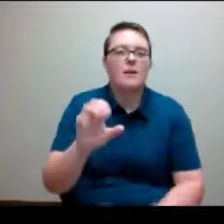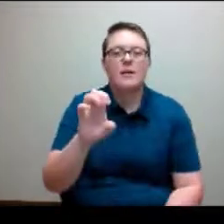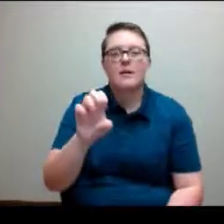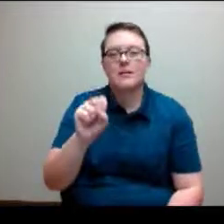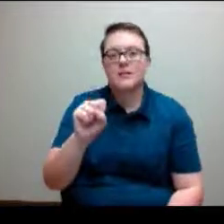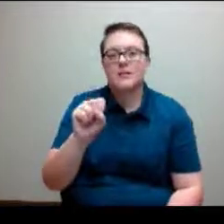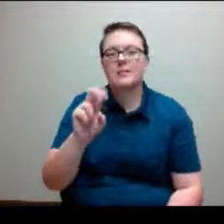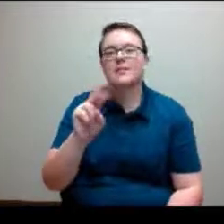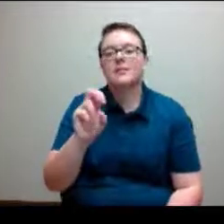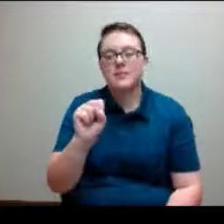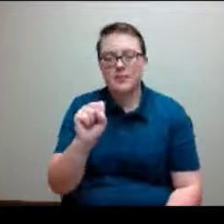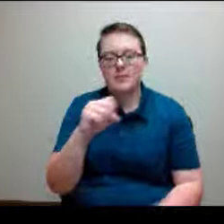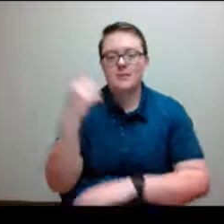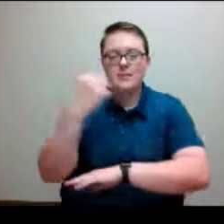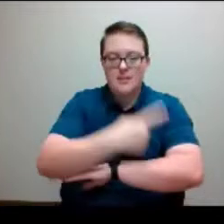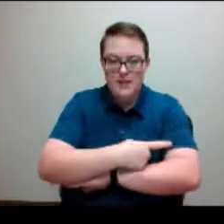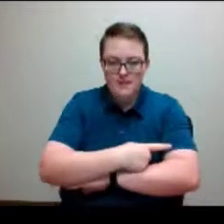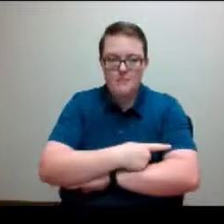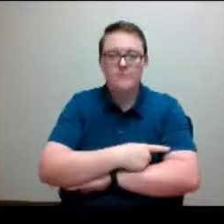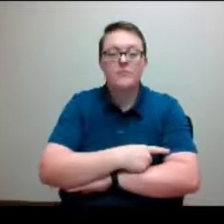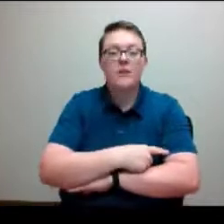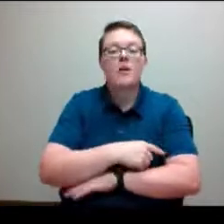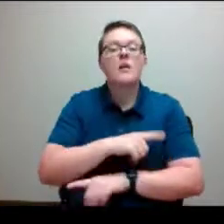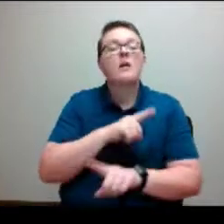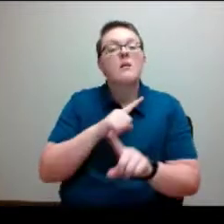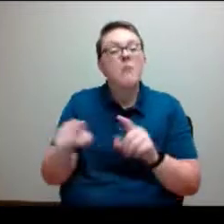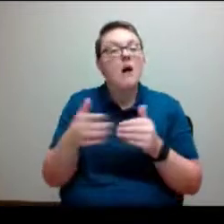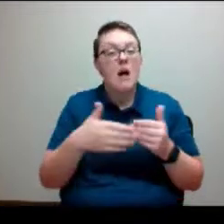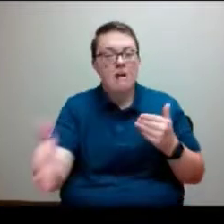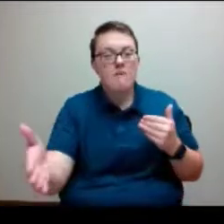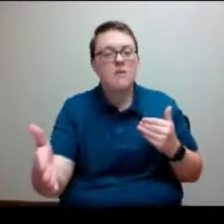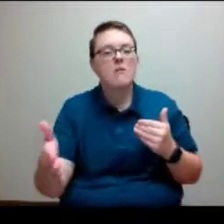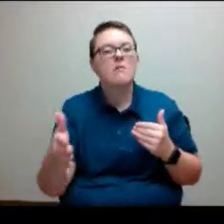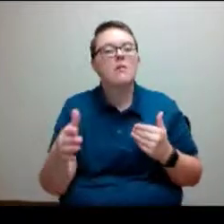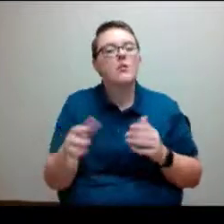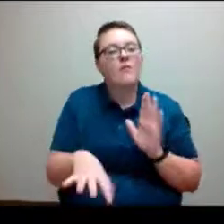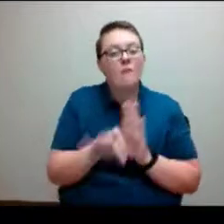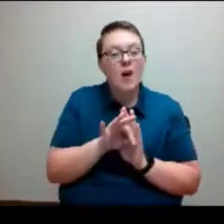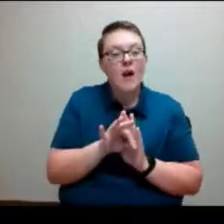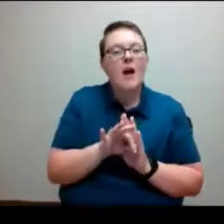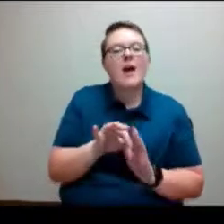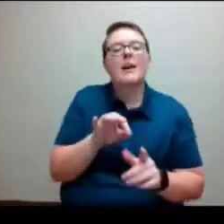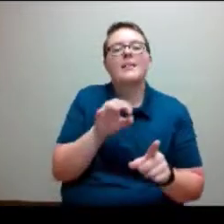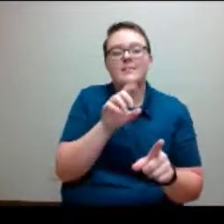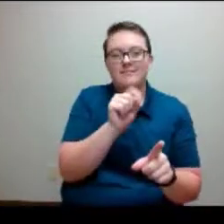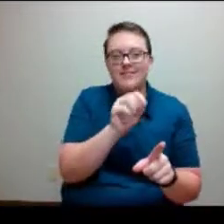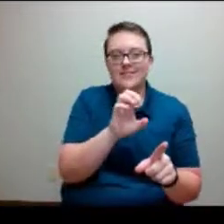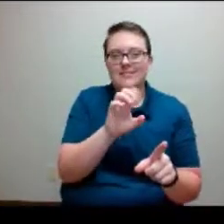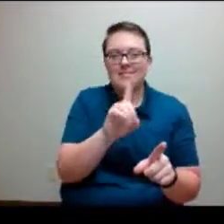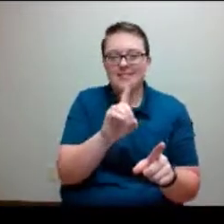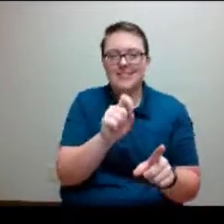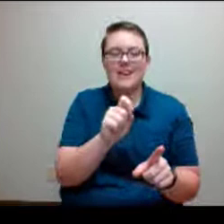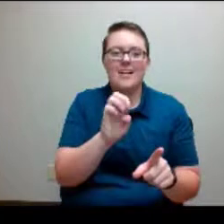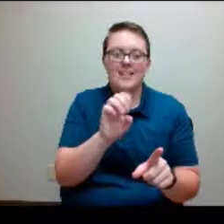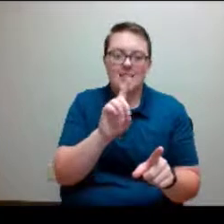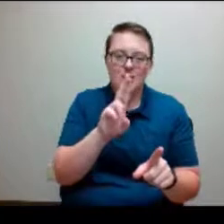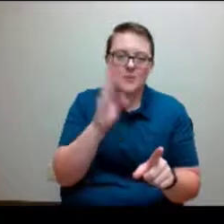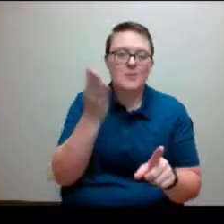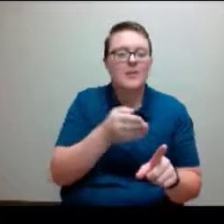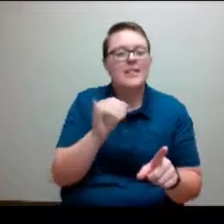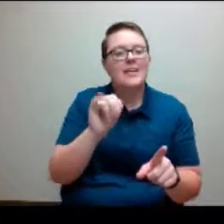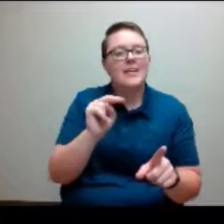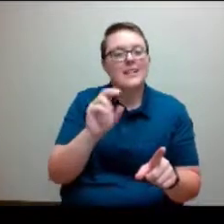can be found found at tccd.edu slash incident report. I'm seeing a